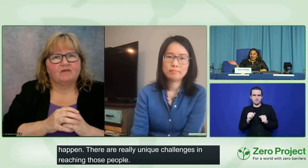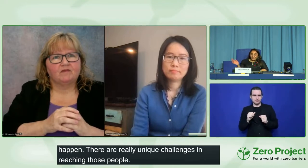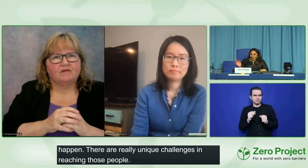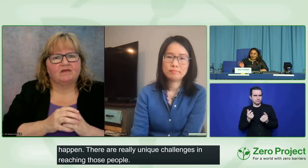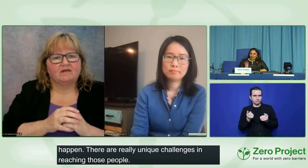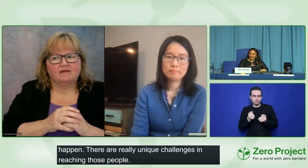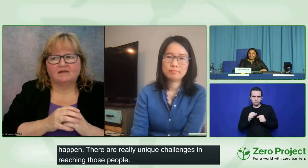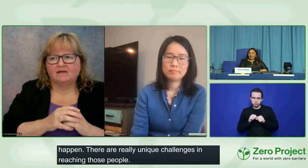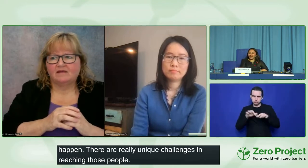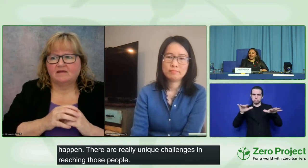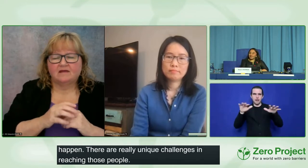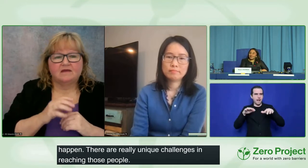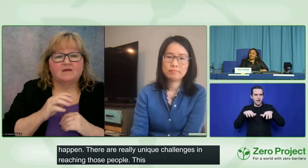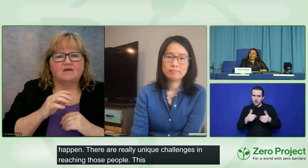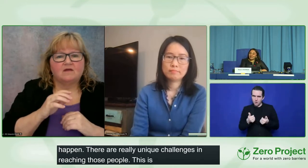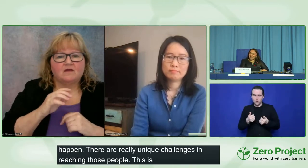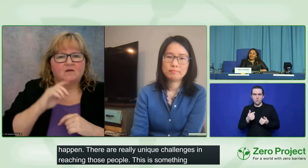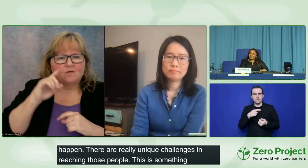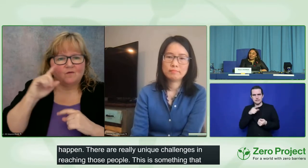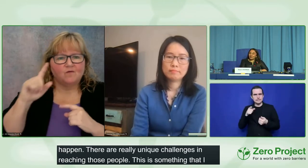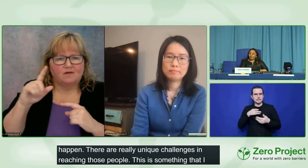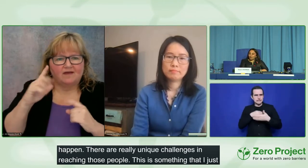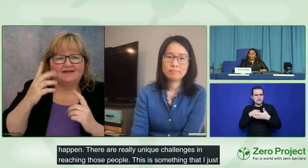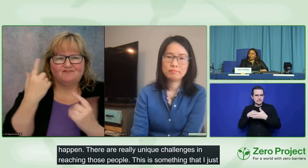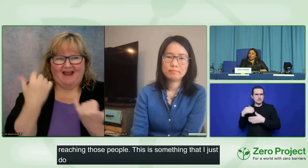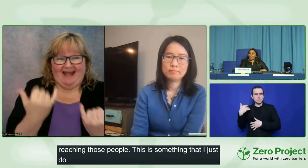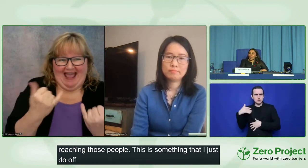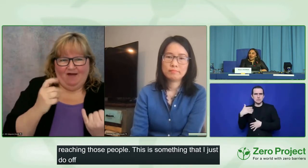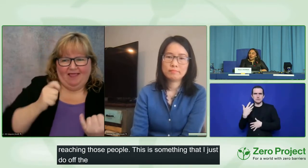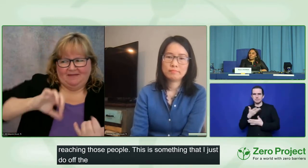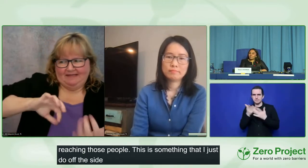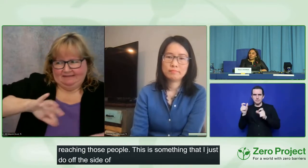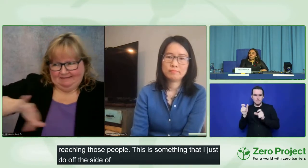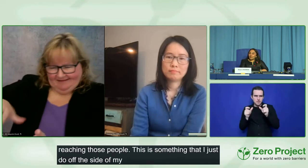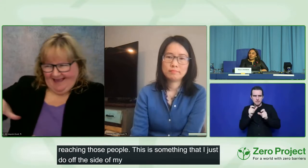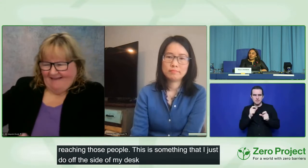whenever I've got some time. So it's going to take some real thought.